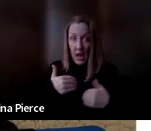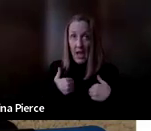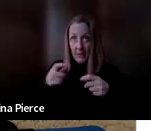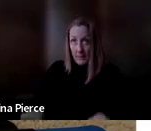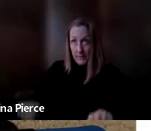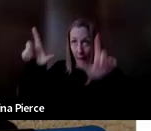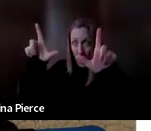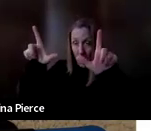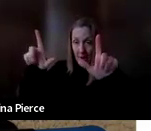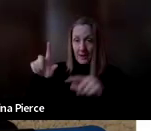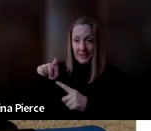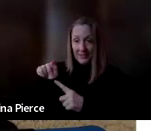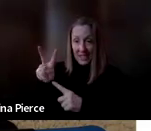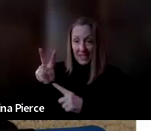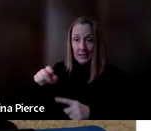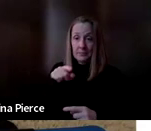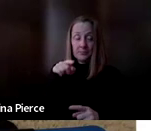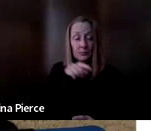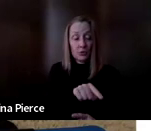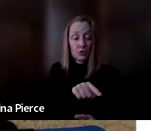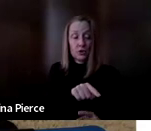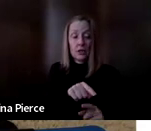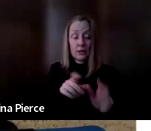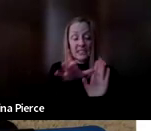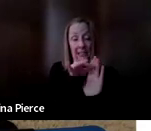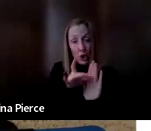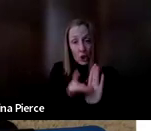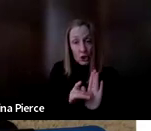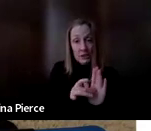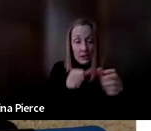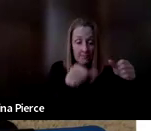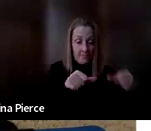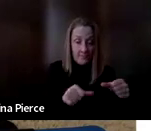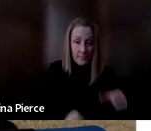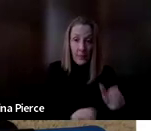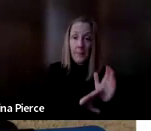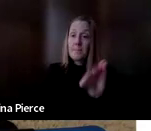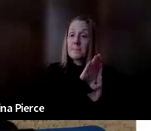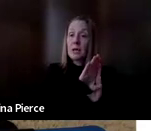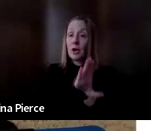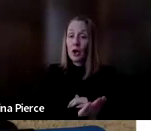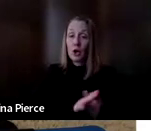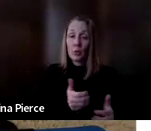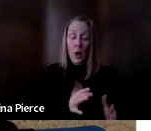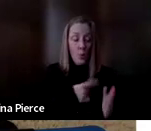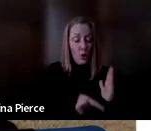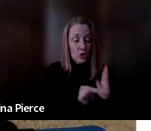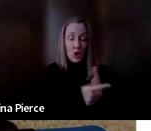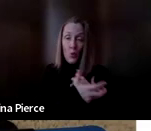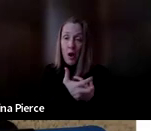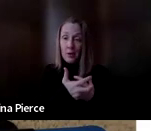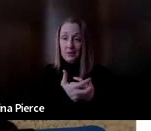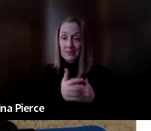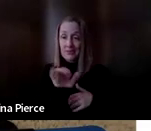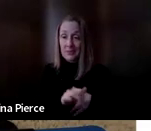And she took these stickers and built a way to communicate what she wanted. Like, this was our starting point where we're still talking about